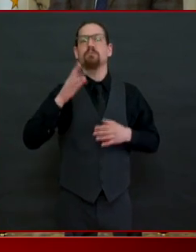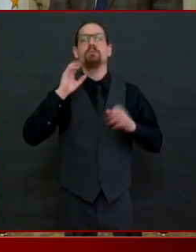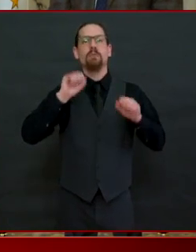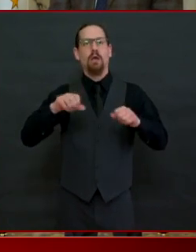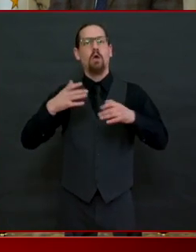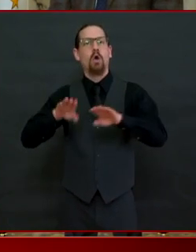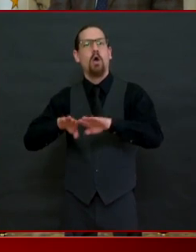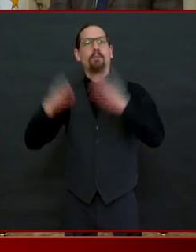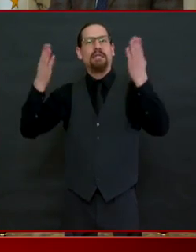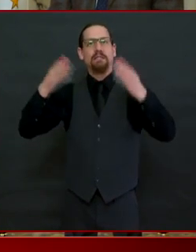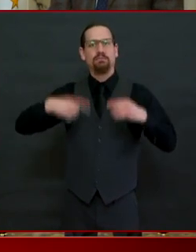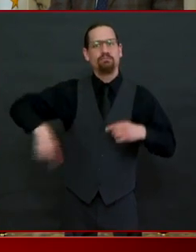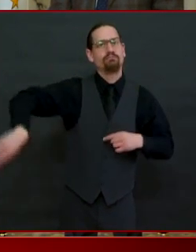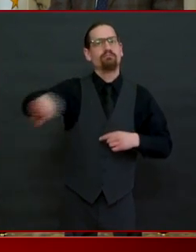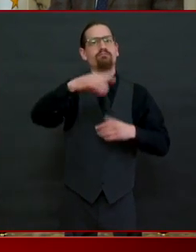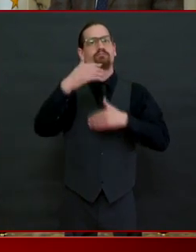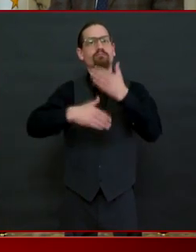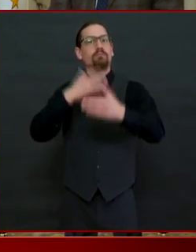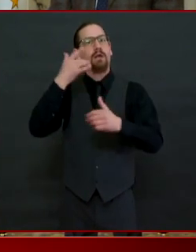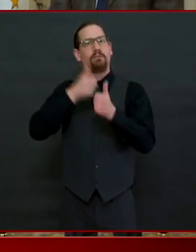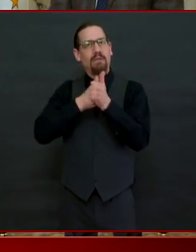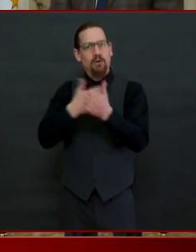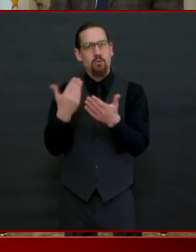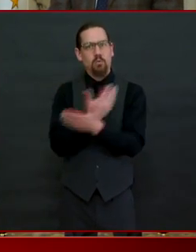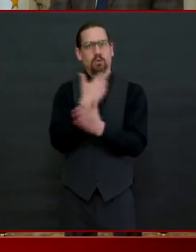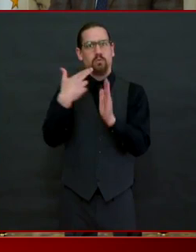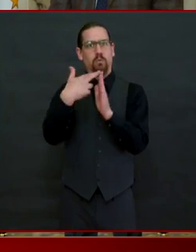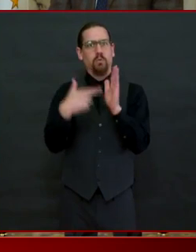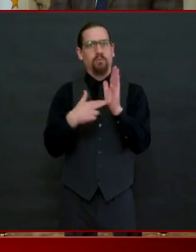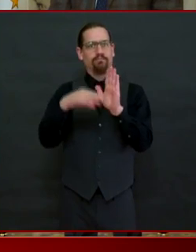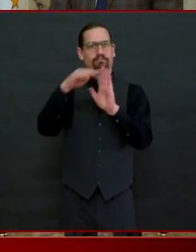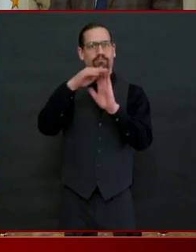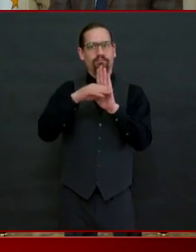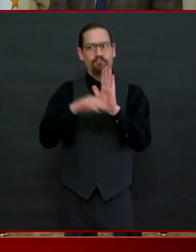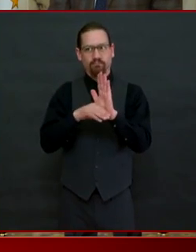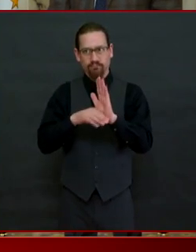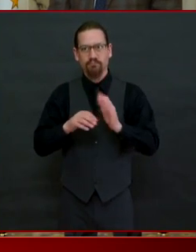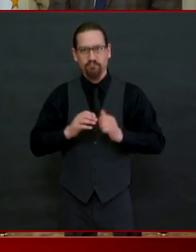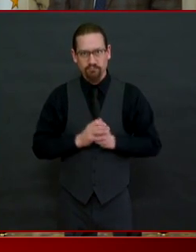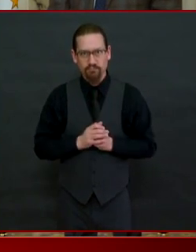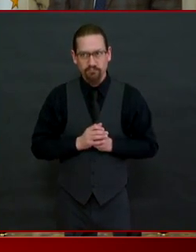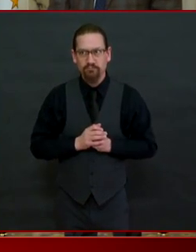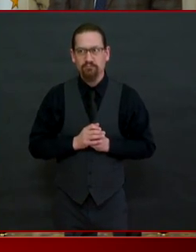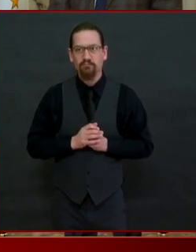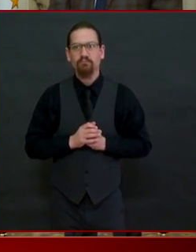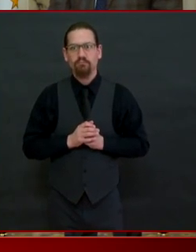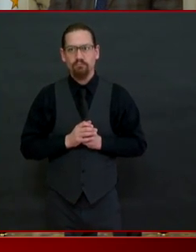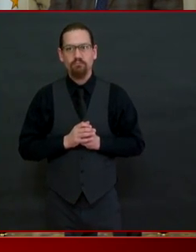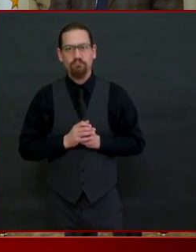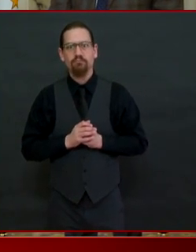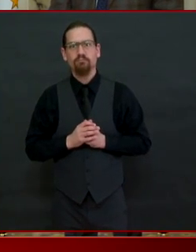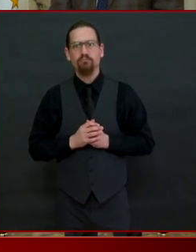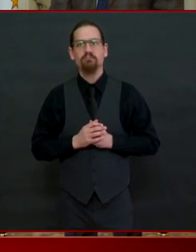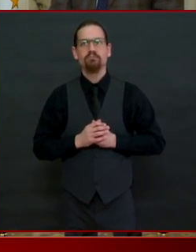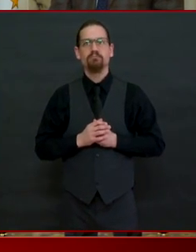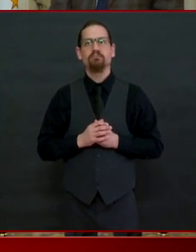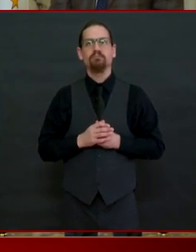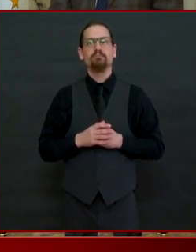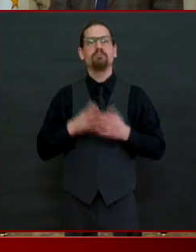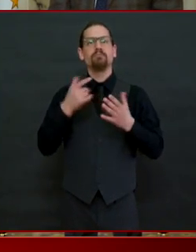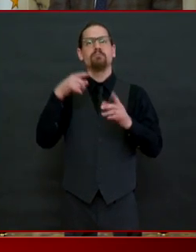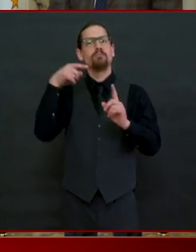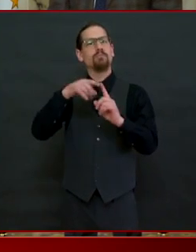that mention of garden centers is a good segue into what we will be talking a lot about next week